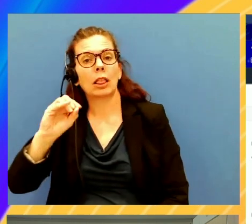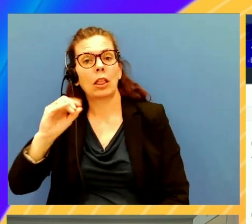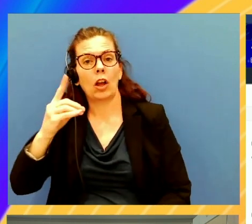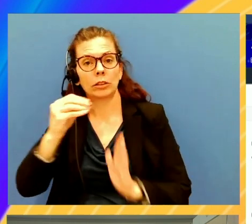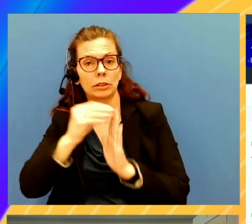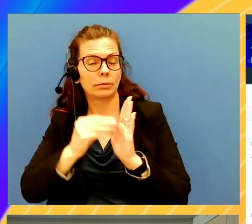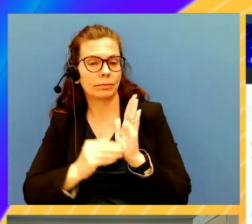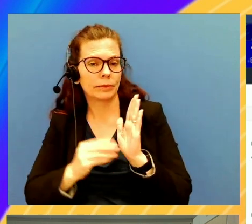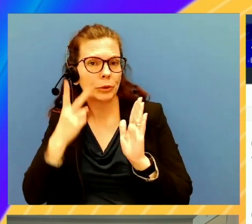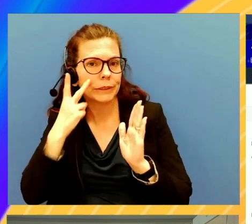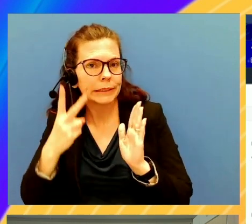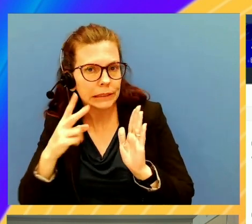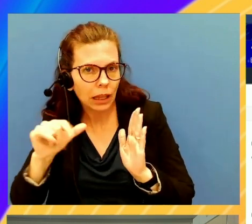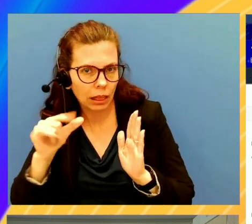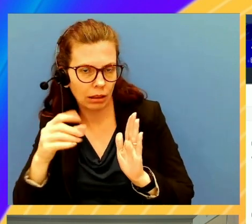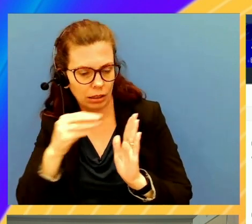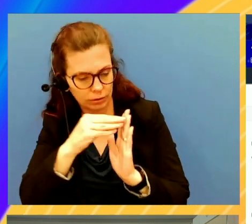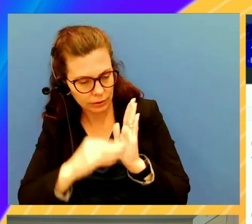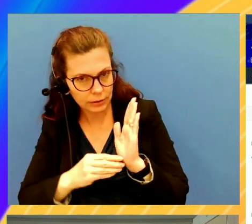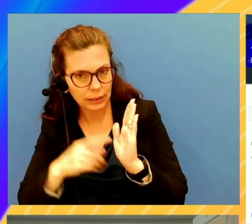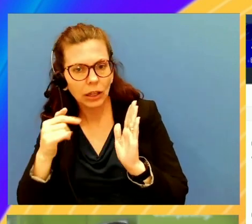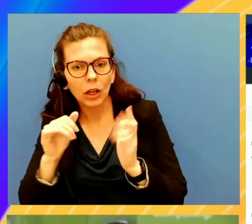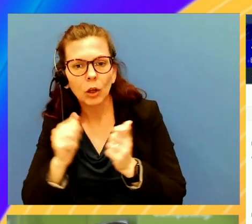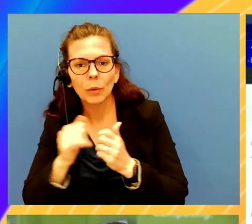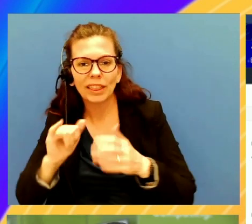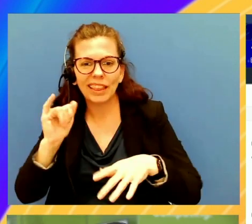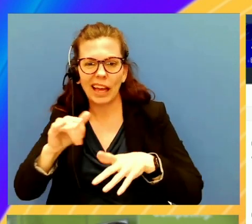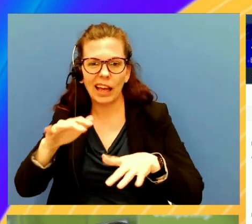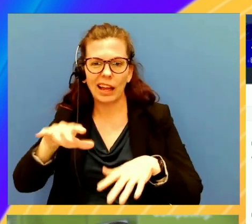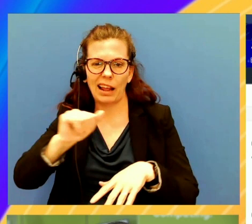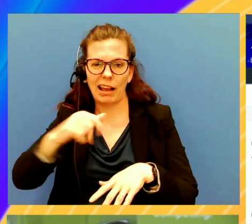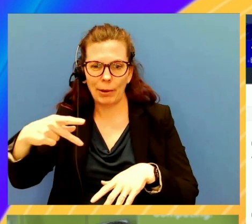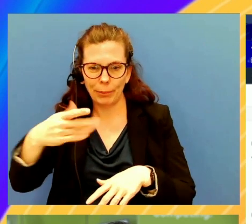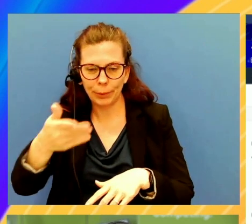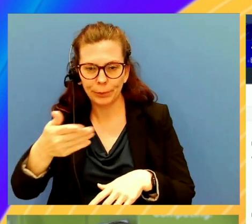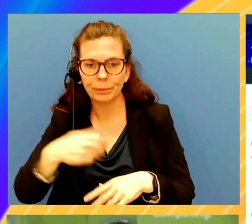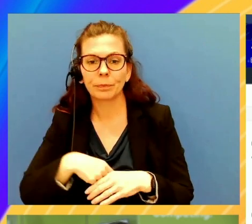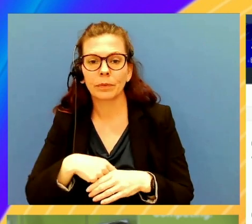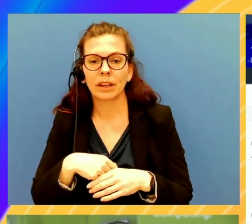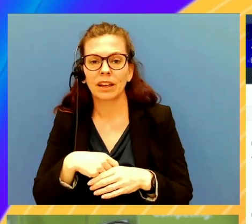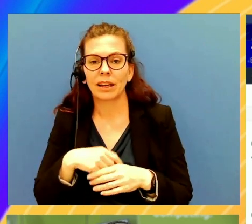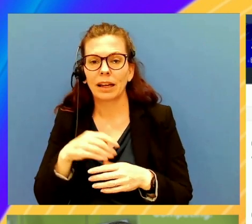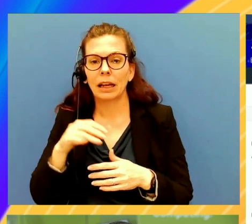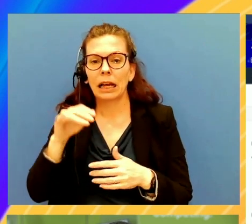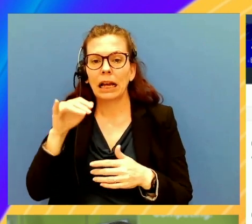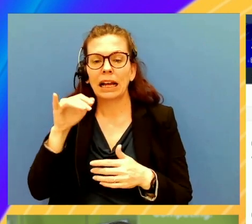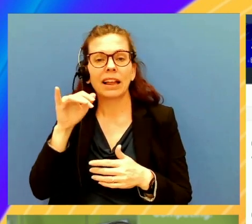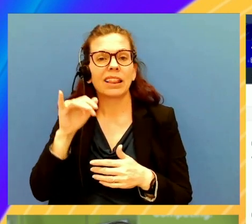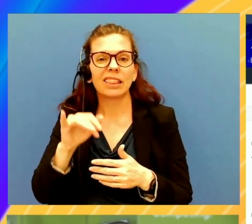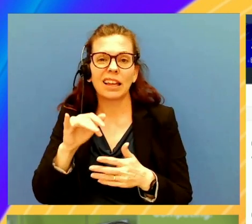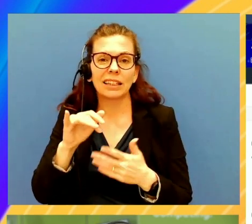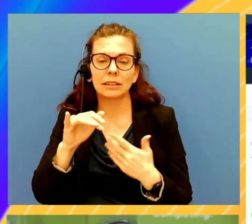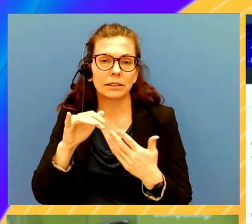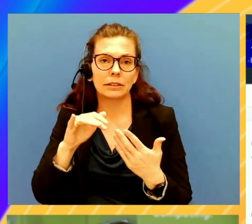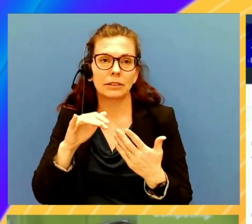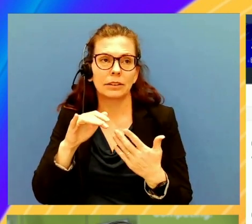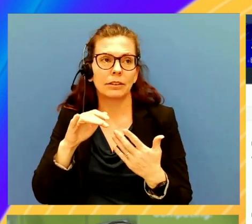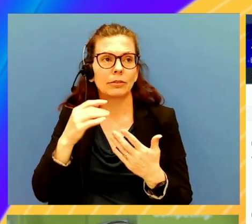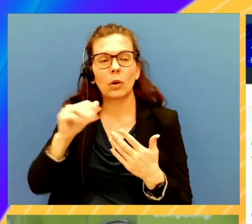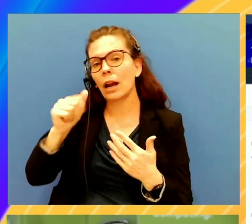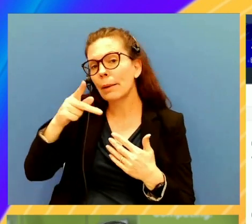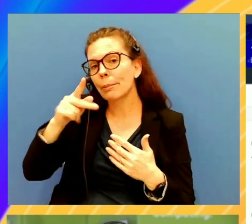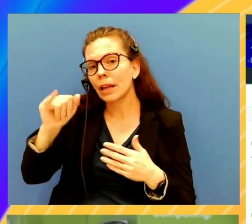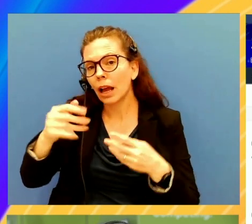to see all the logs associated with the pet adoption application. And these are all there, like, for API